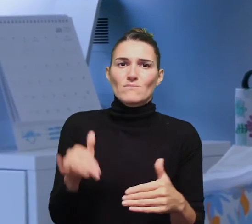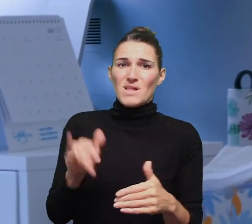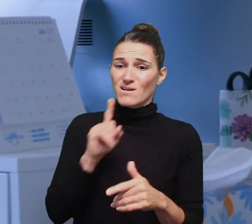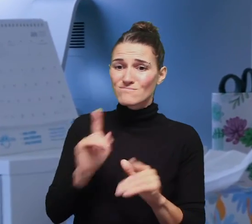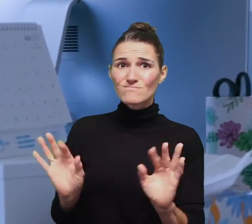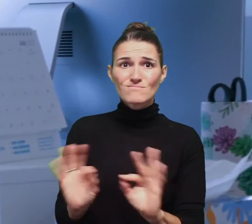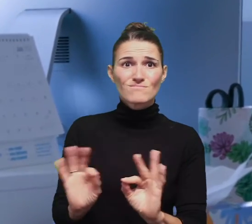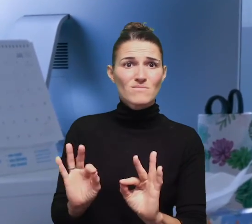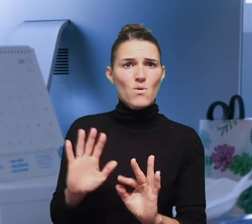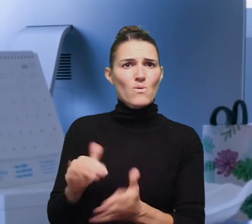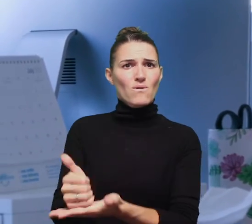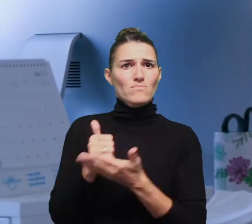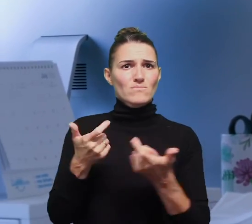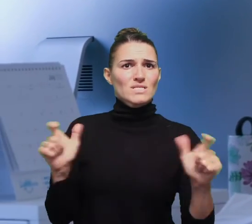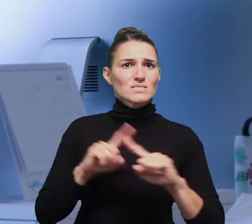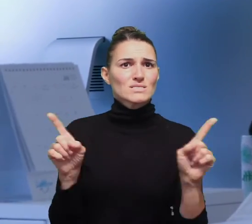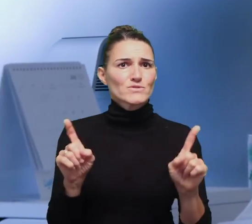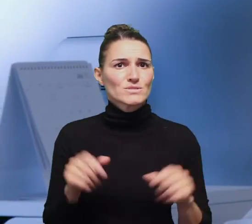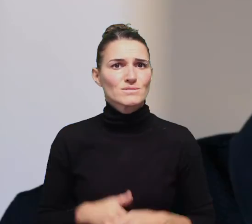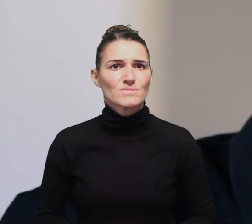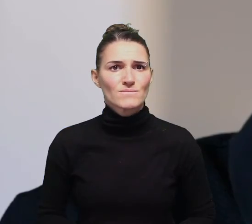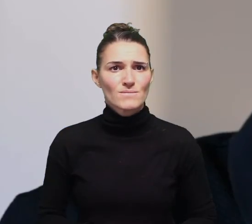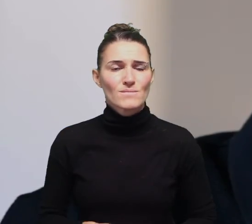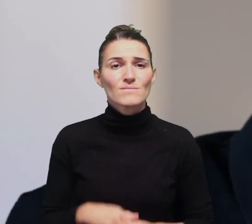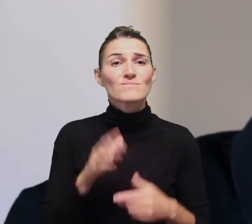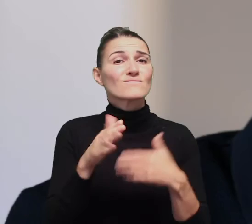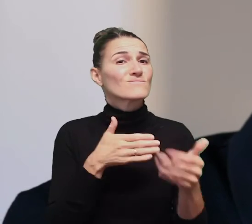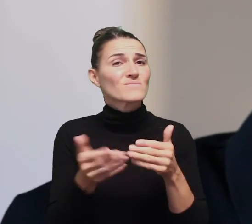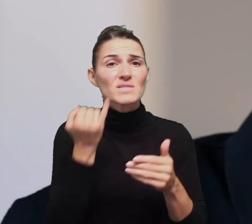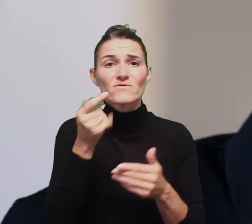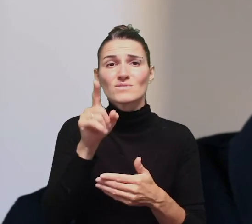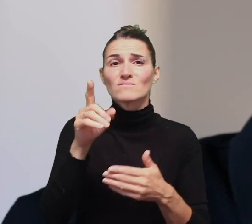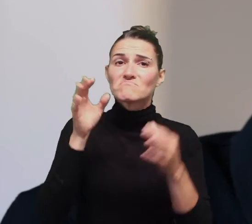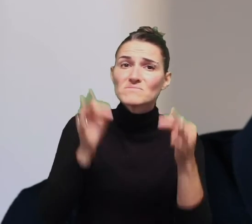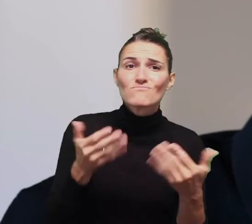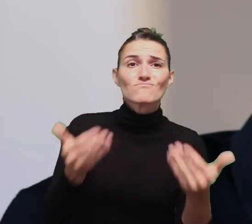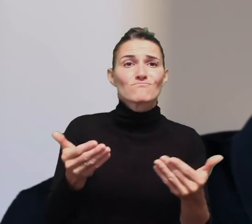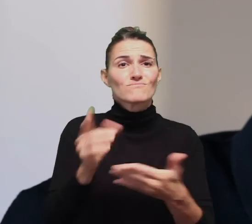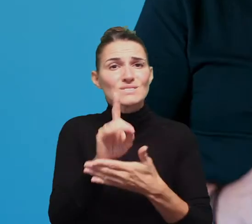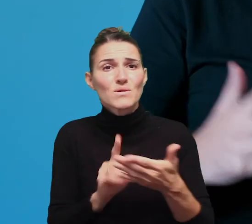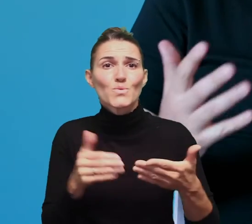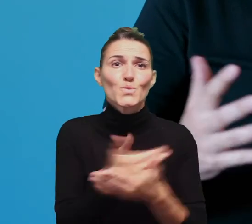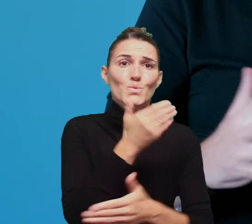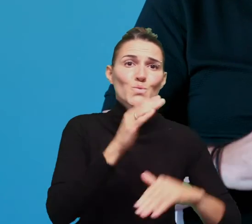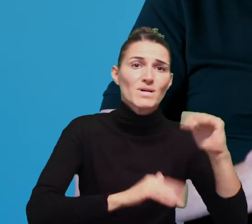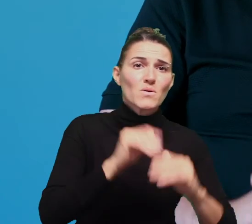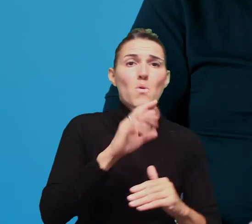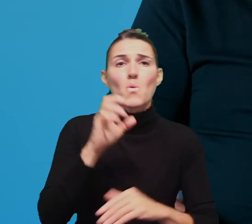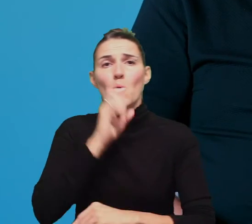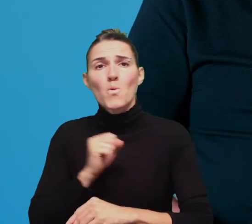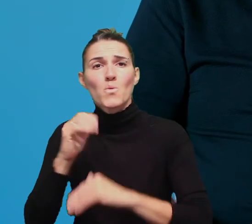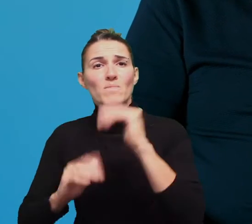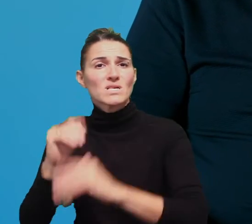Just a small change like that can make a big difference. Whether you're designing a brand new facility or you're retrofitting one,